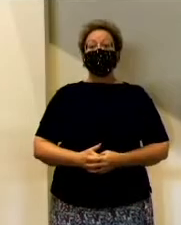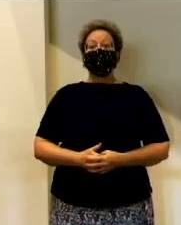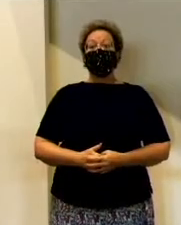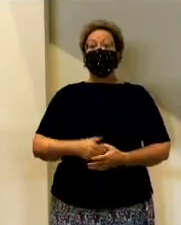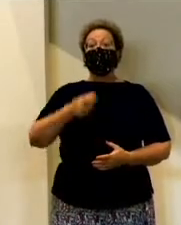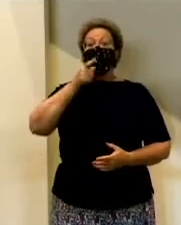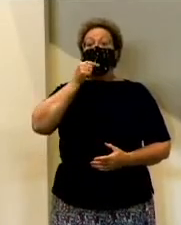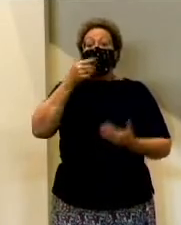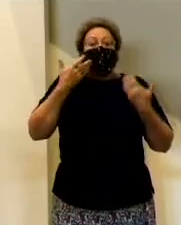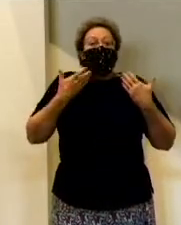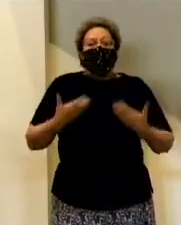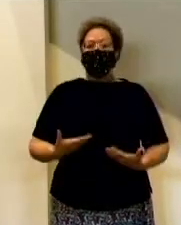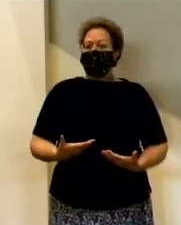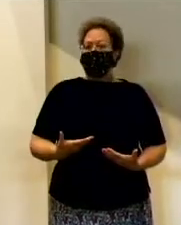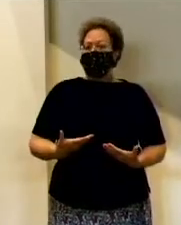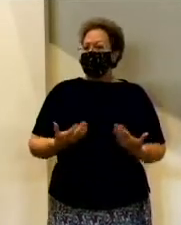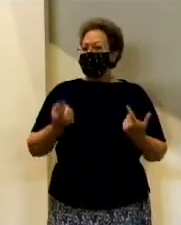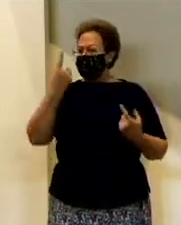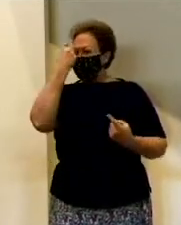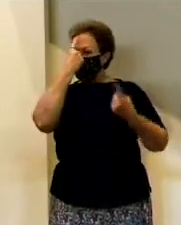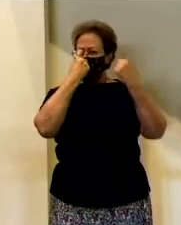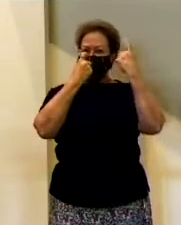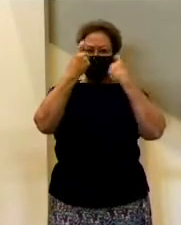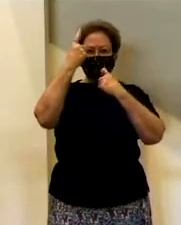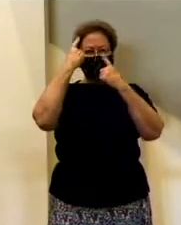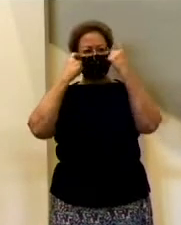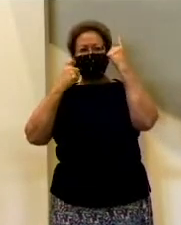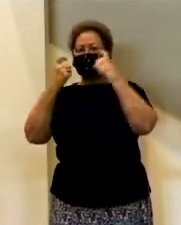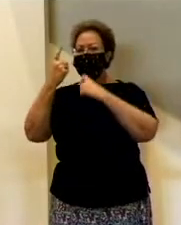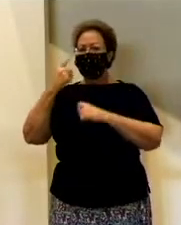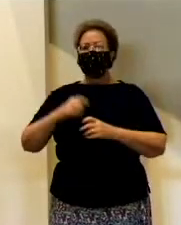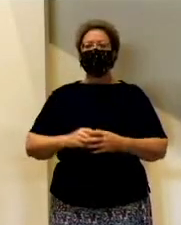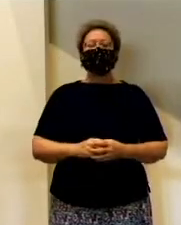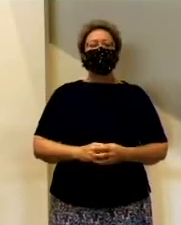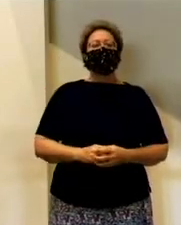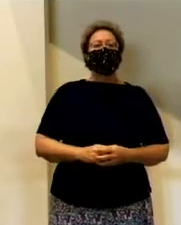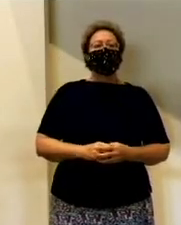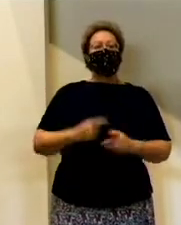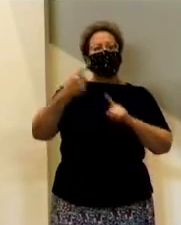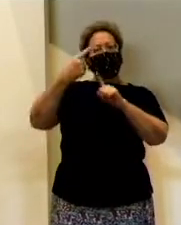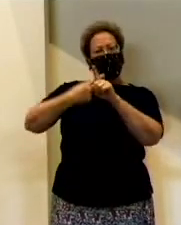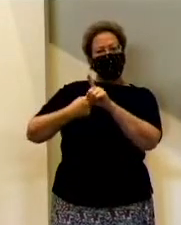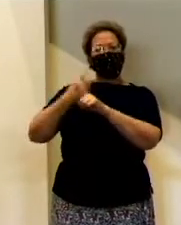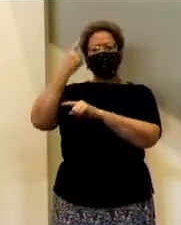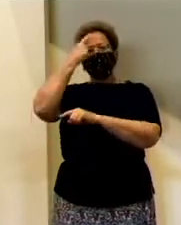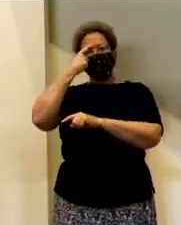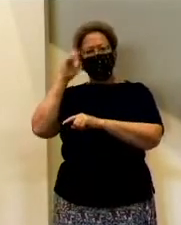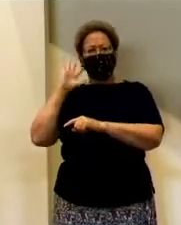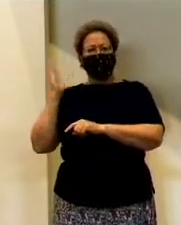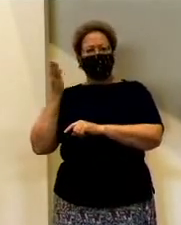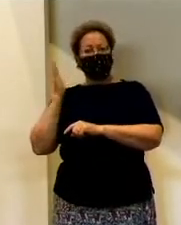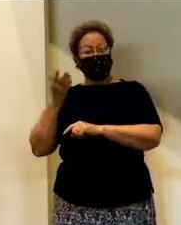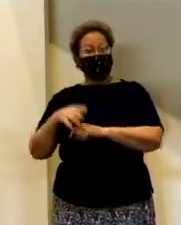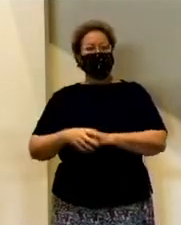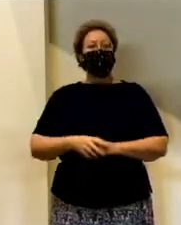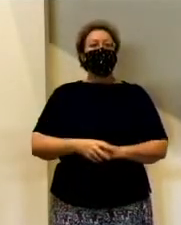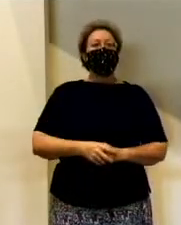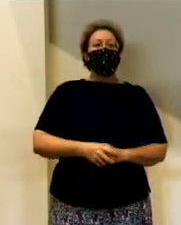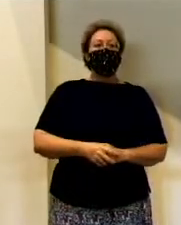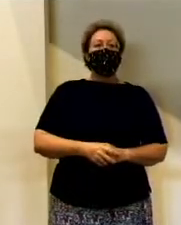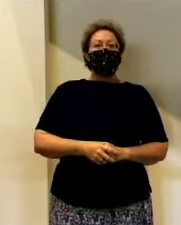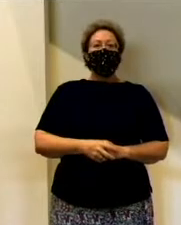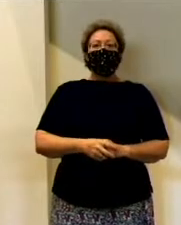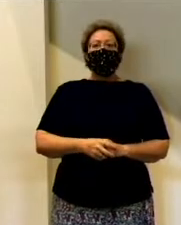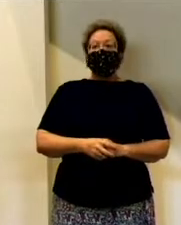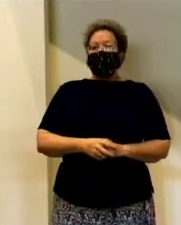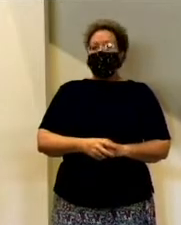Who am I? That's the question we've been dealing with in our June worship series. And if you've been along